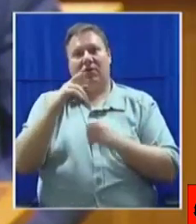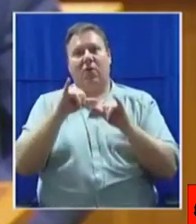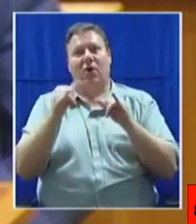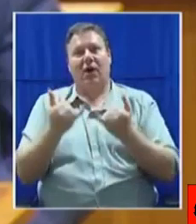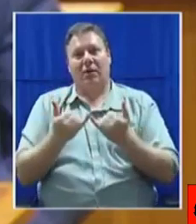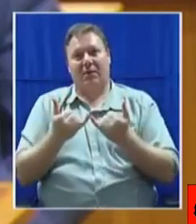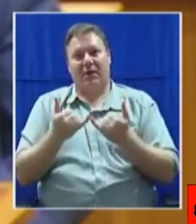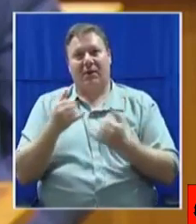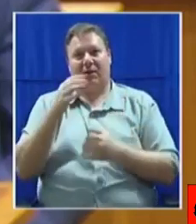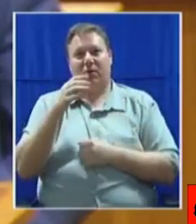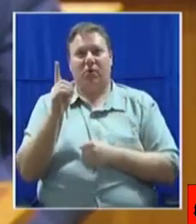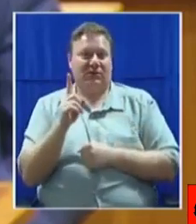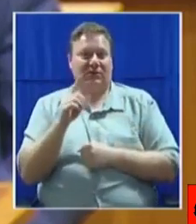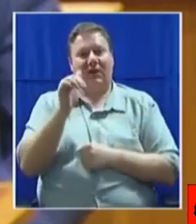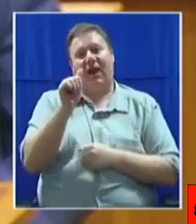that is the ANC.